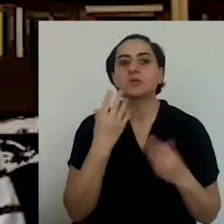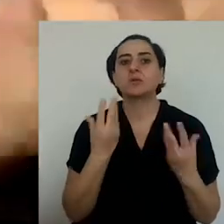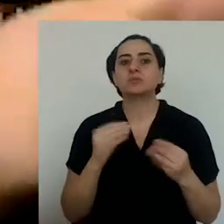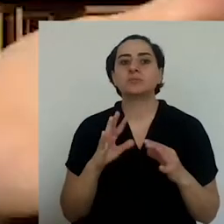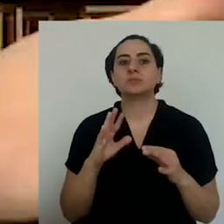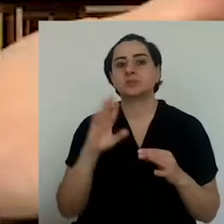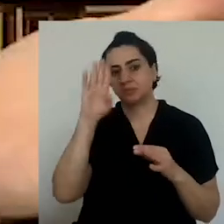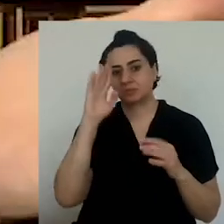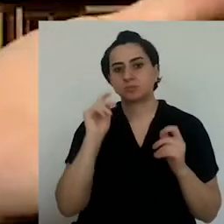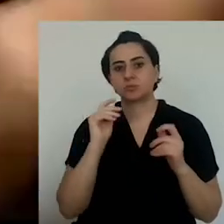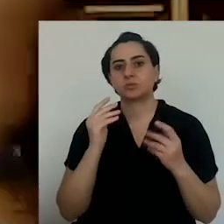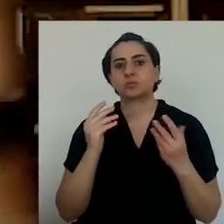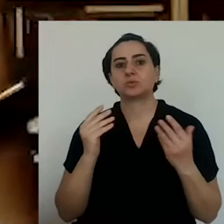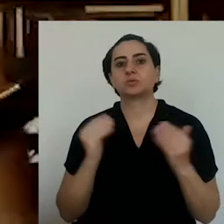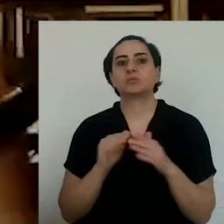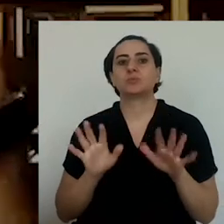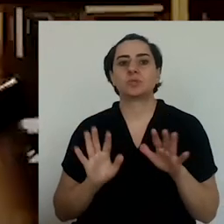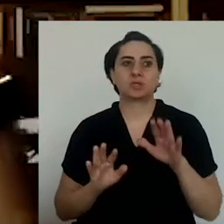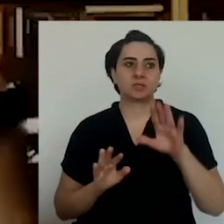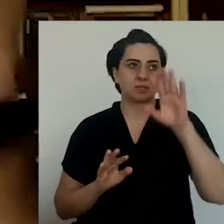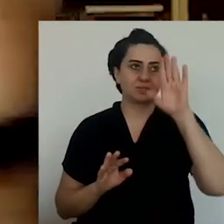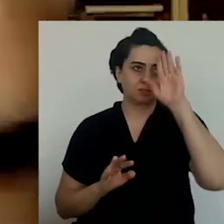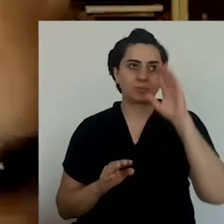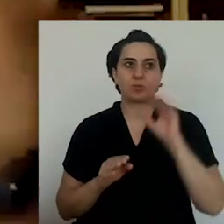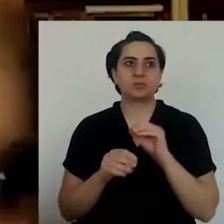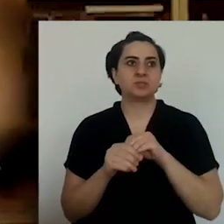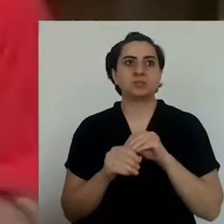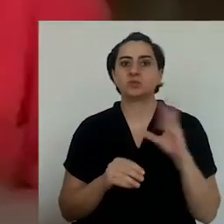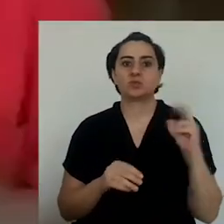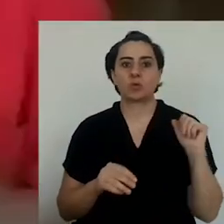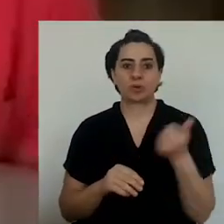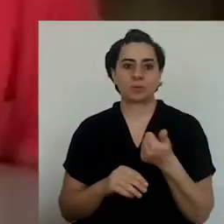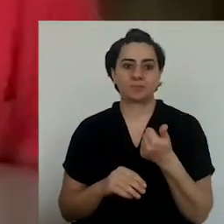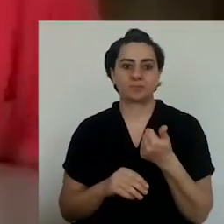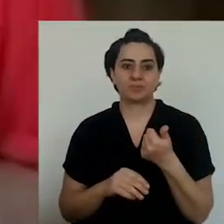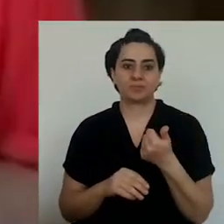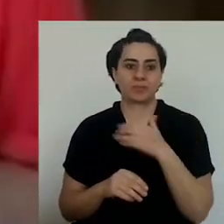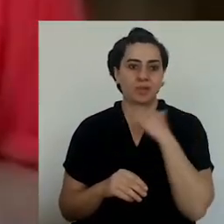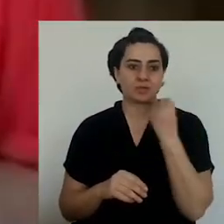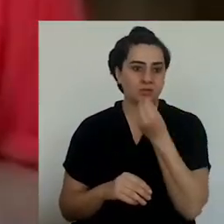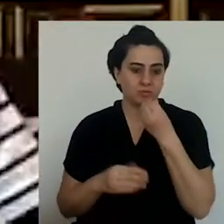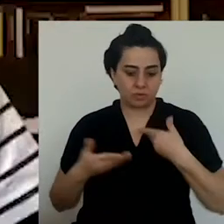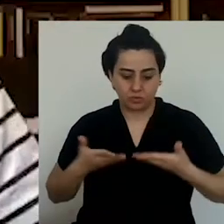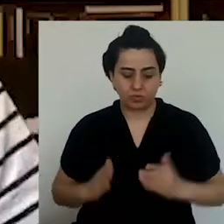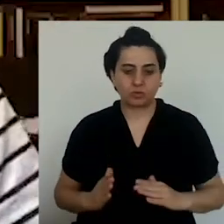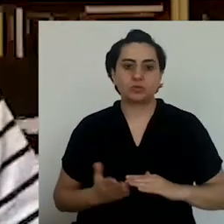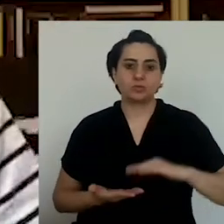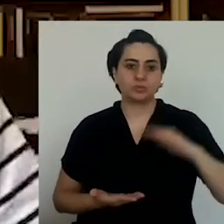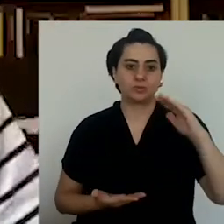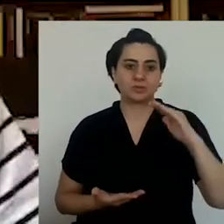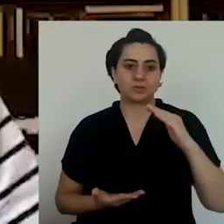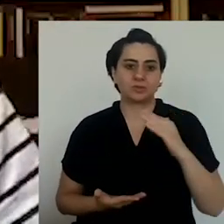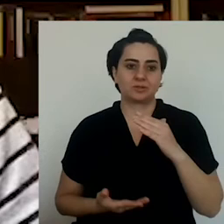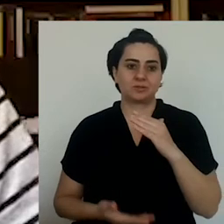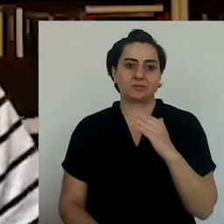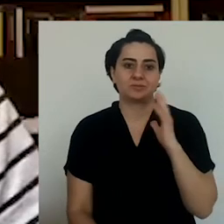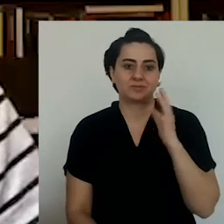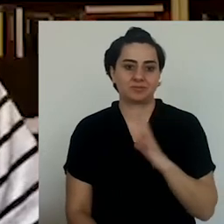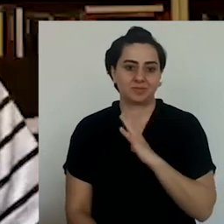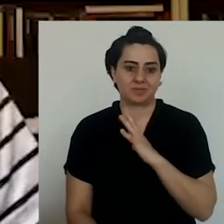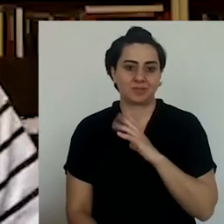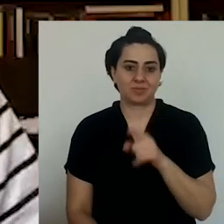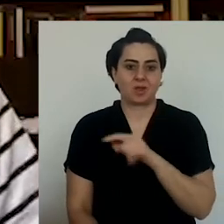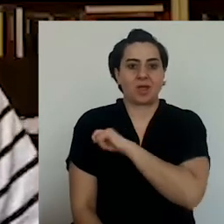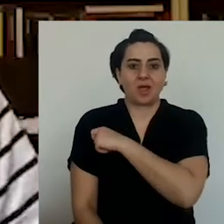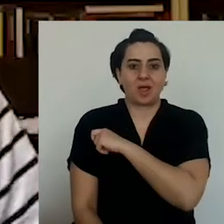not possible to find the neighborhood without a good kebab house. And it's a very important part of my life as well. I wouldn't fall on